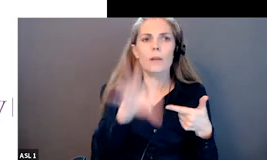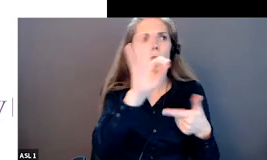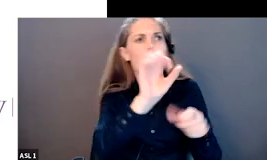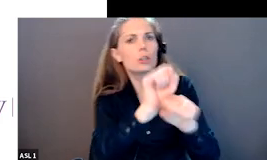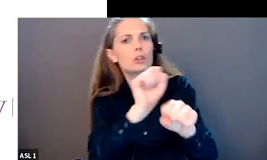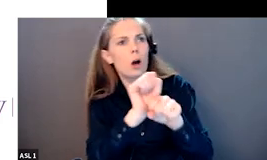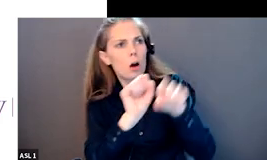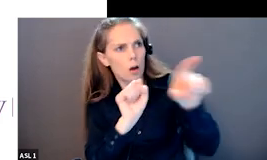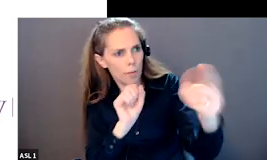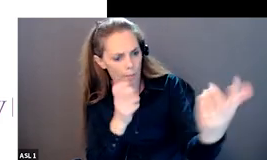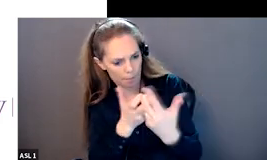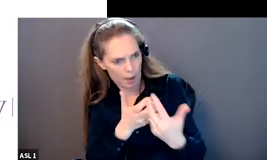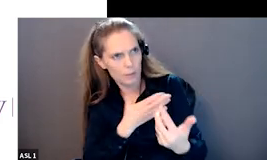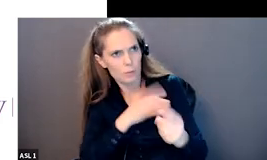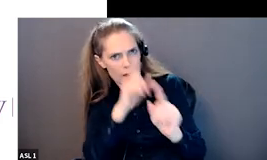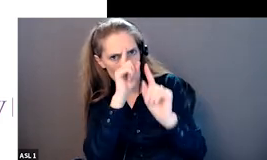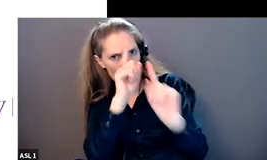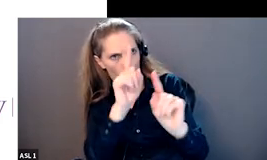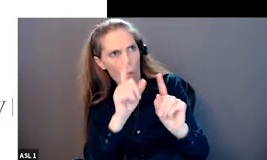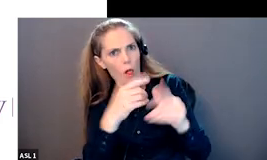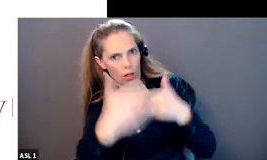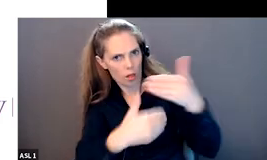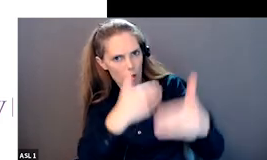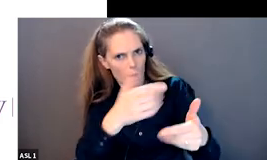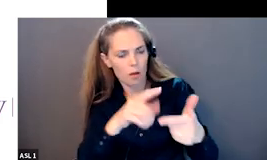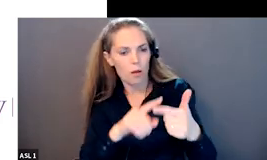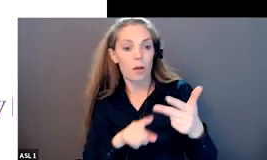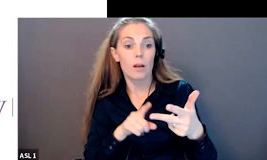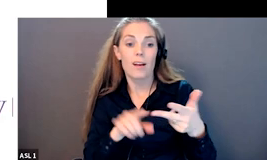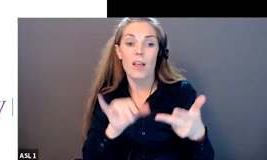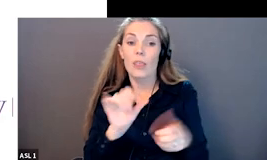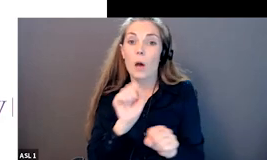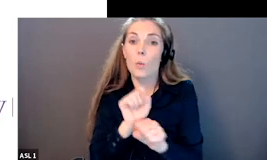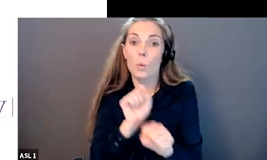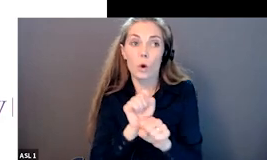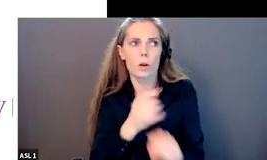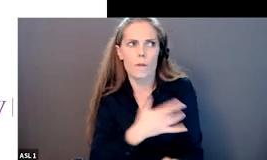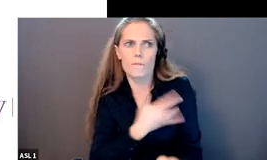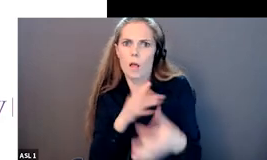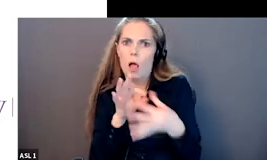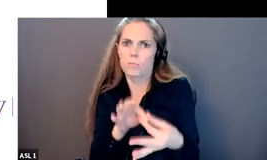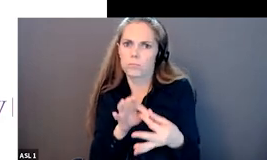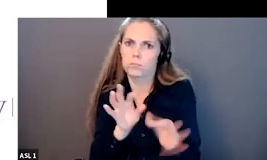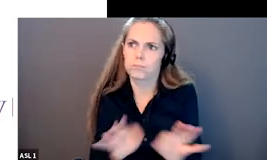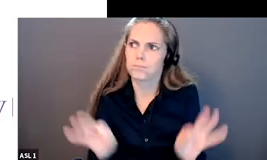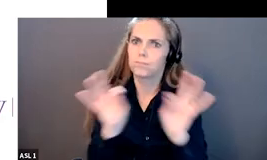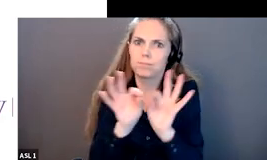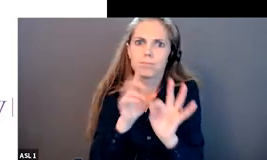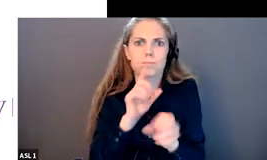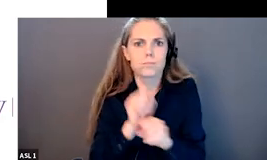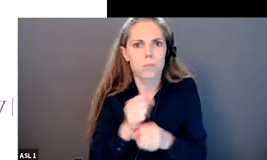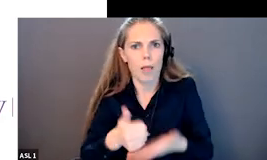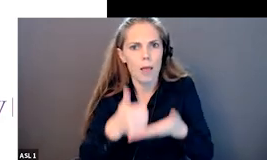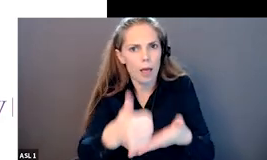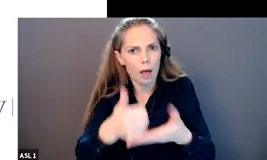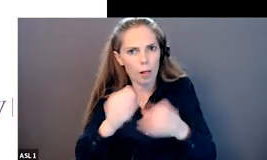that is a type of work that is meaningful um that helps the society that helps to the community and that